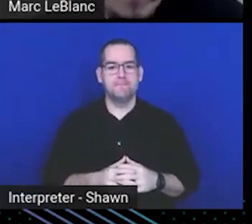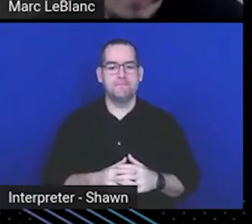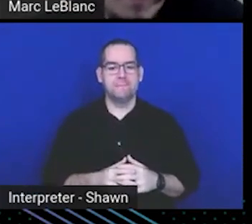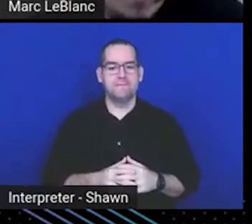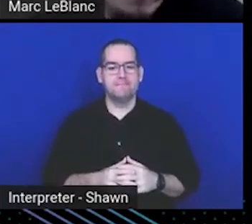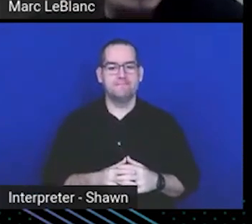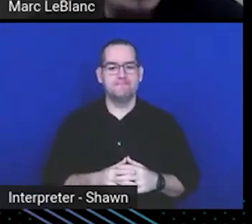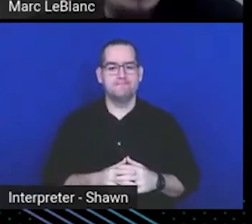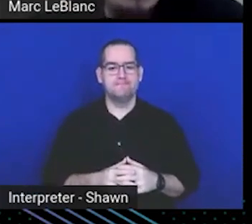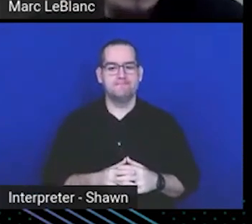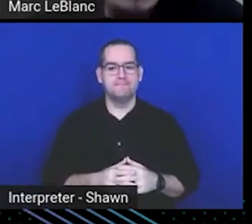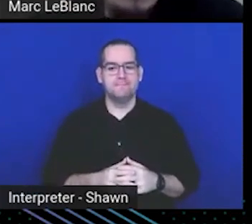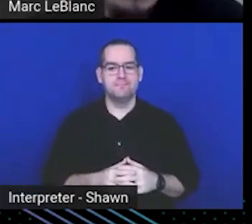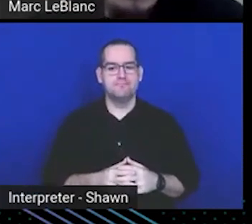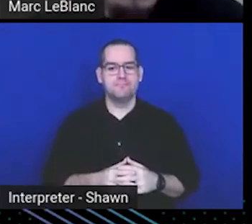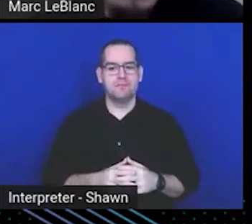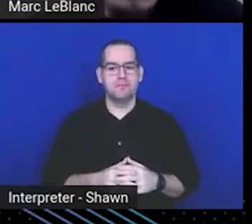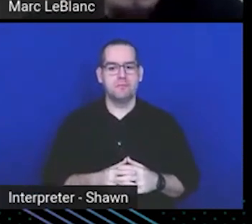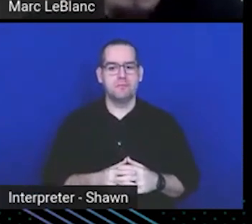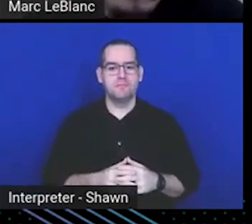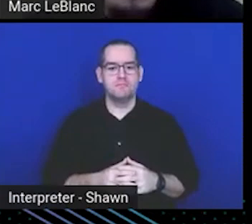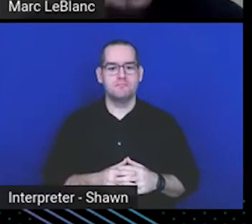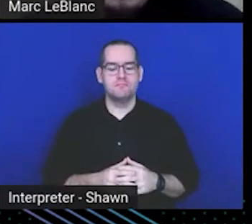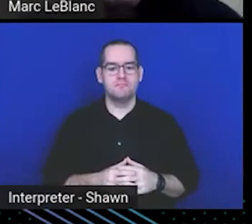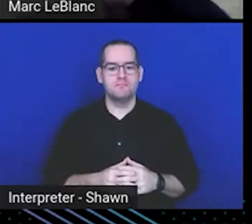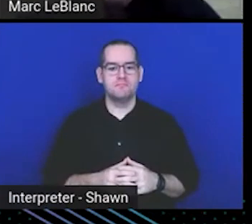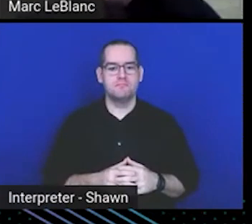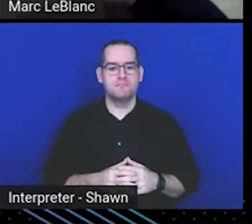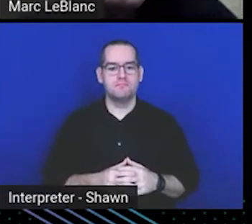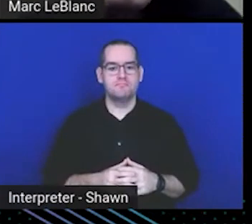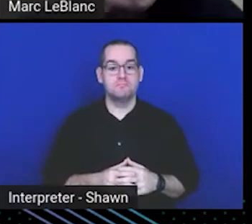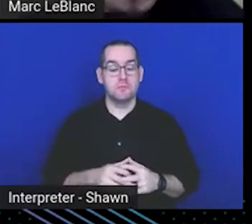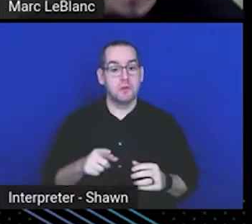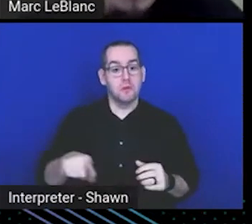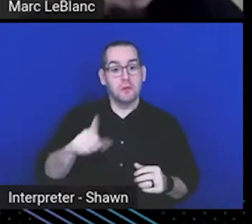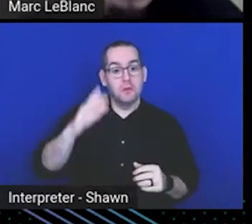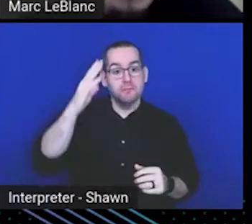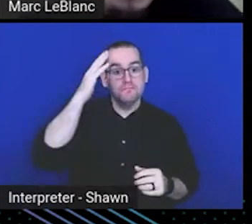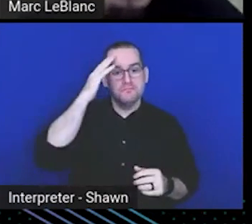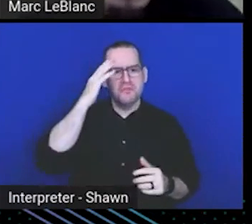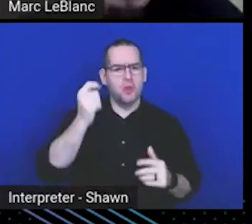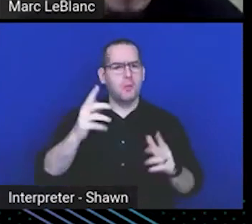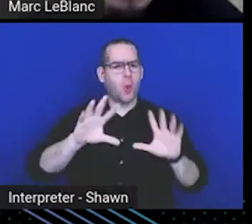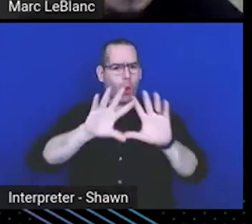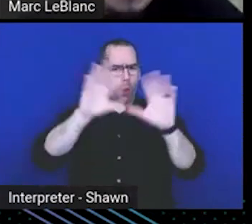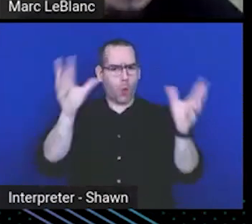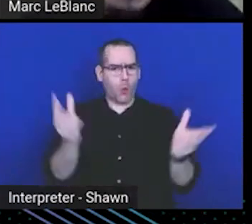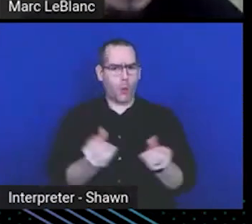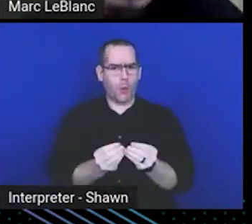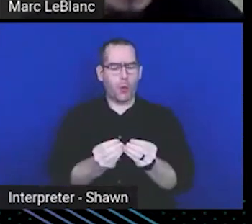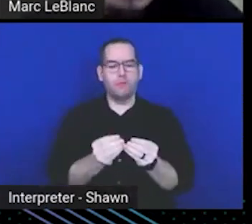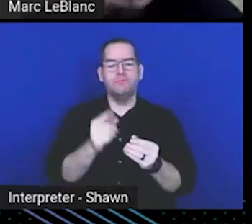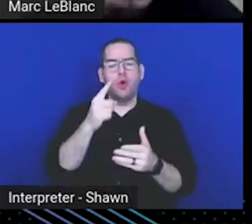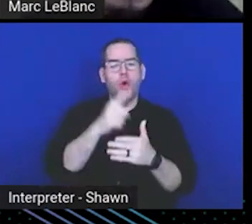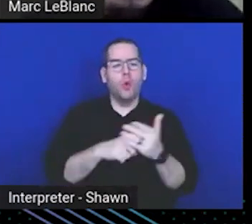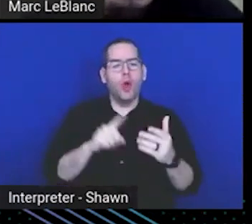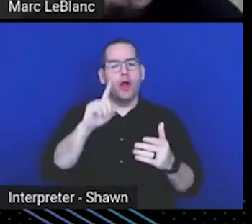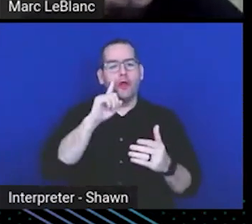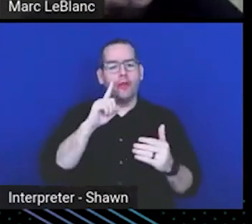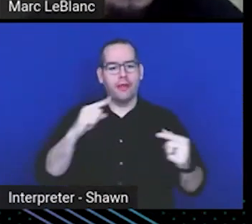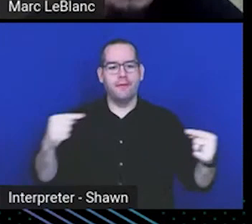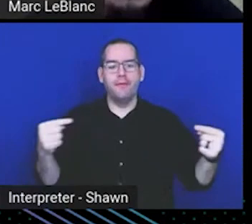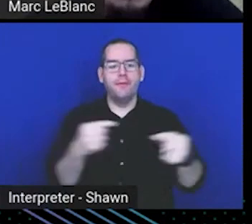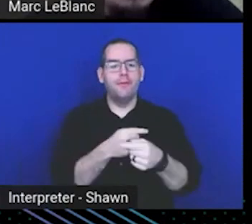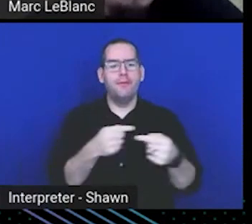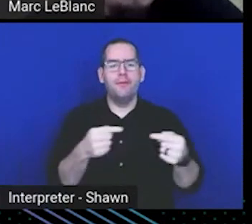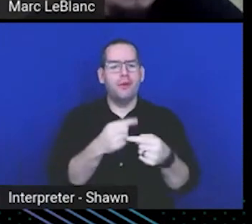Okay. So for those that are familiar, let's give this a little bit of an overview what the traffic flow looks like when we're talking about service